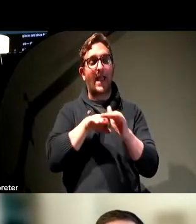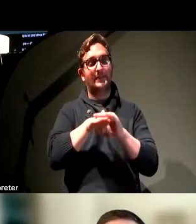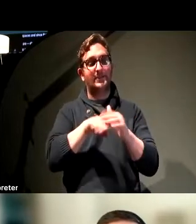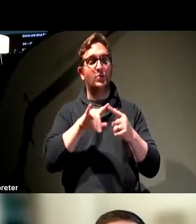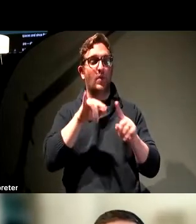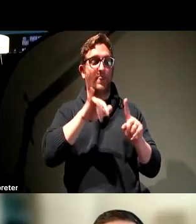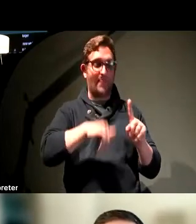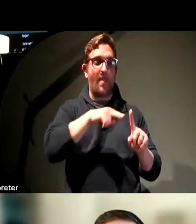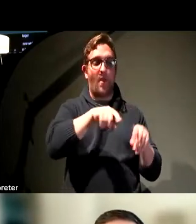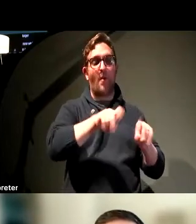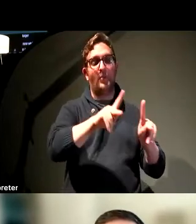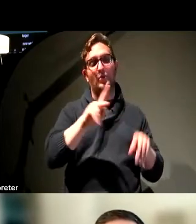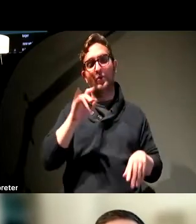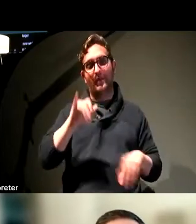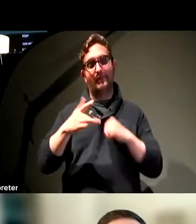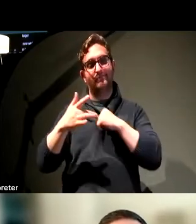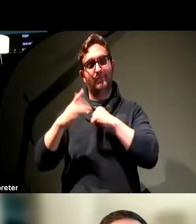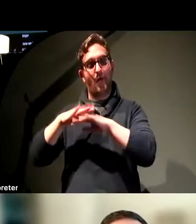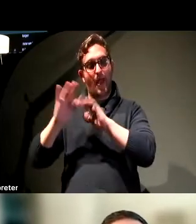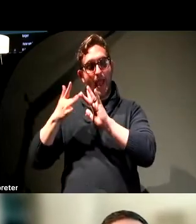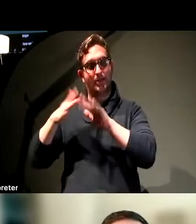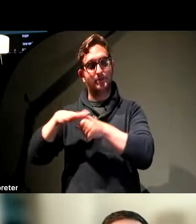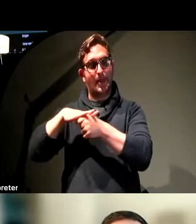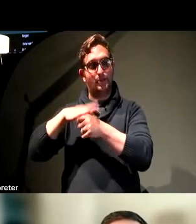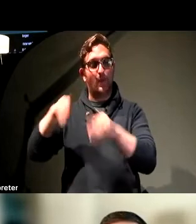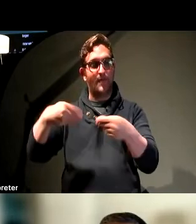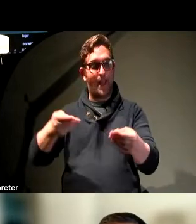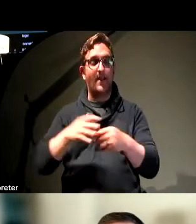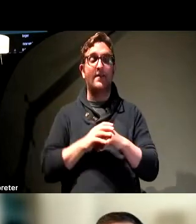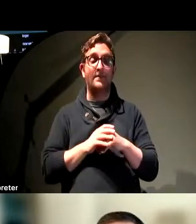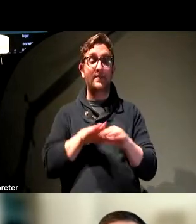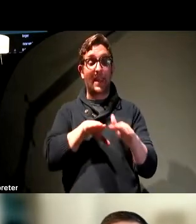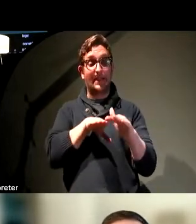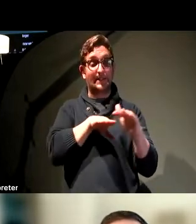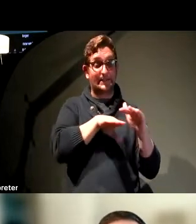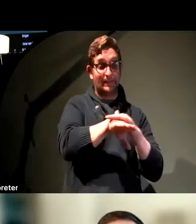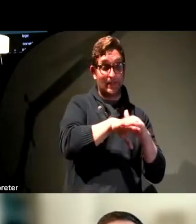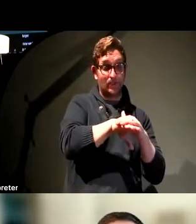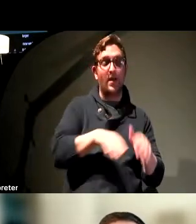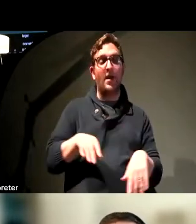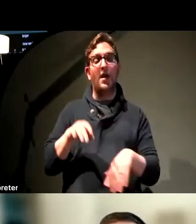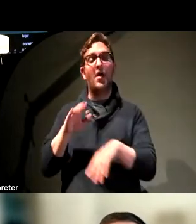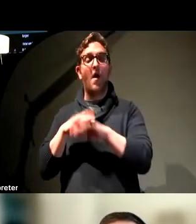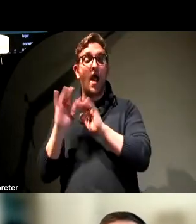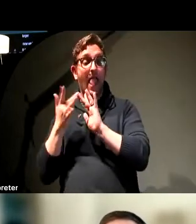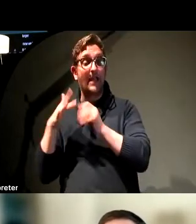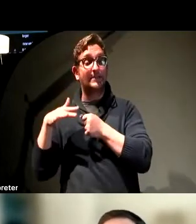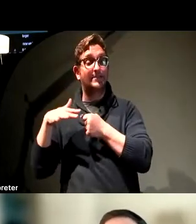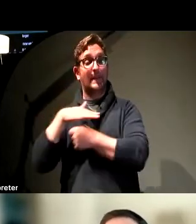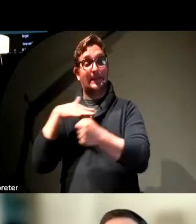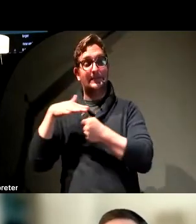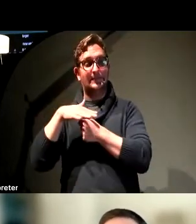our digital spaces provide. I would say that accessibility in the virtual space as well as in the built environment gets us